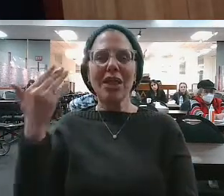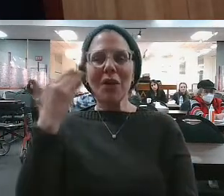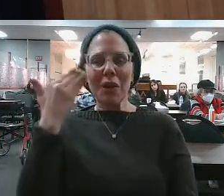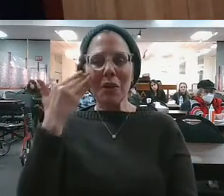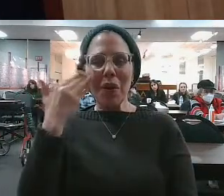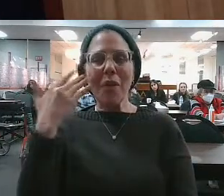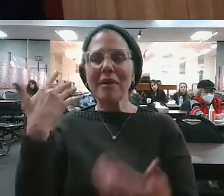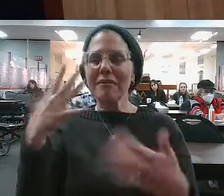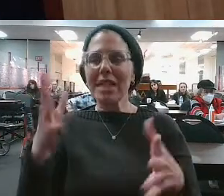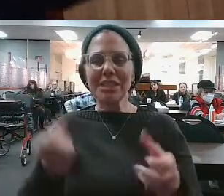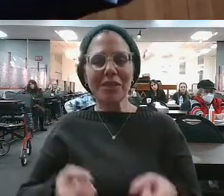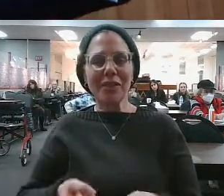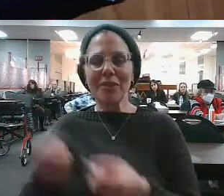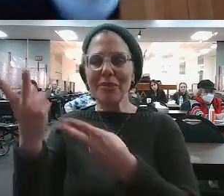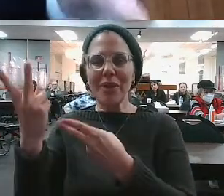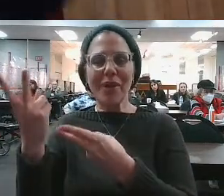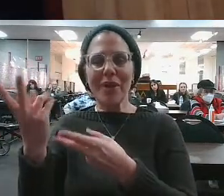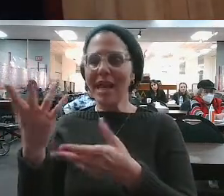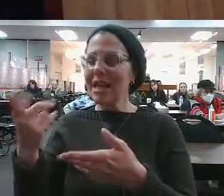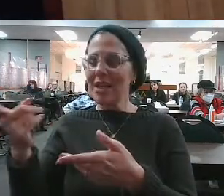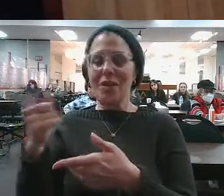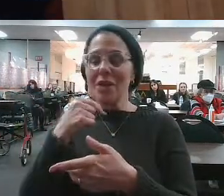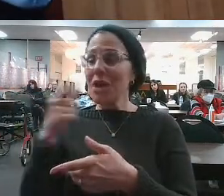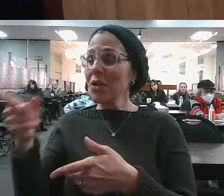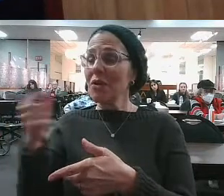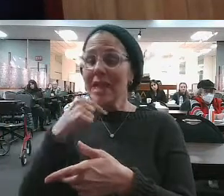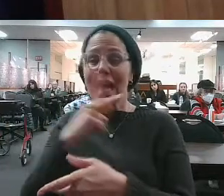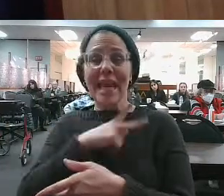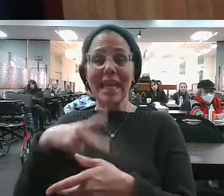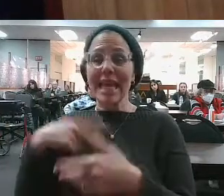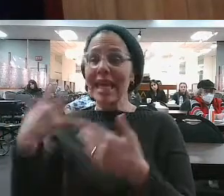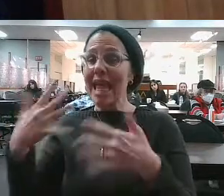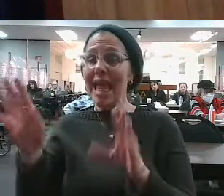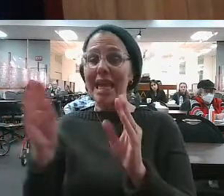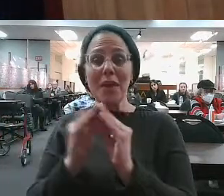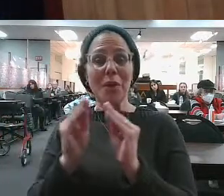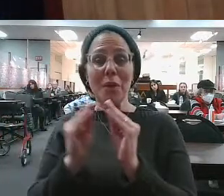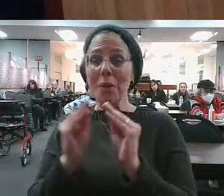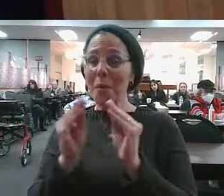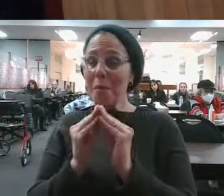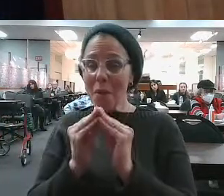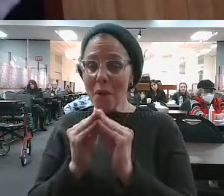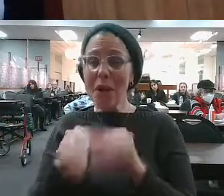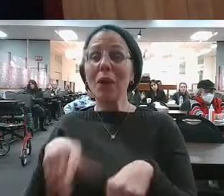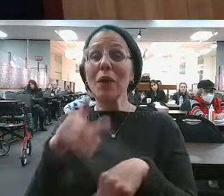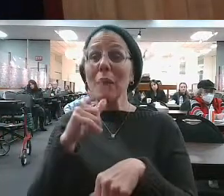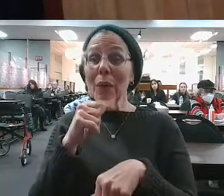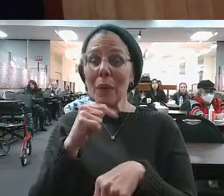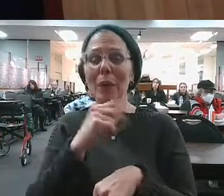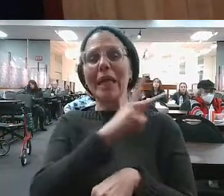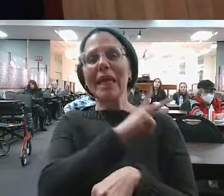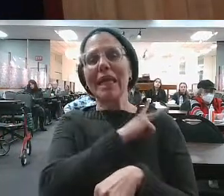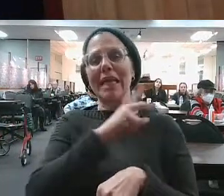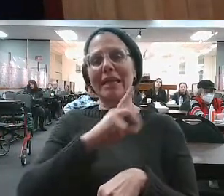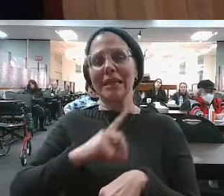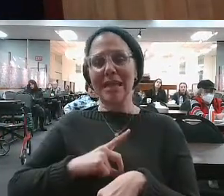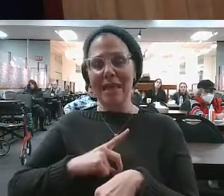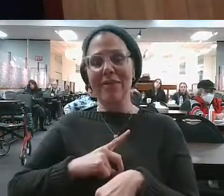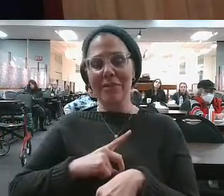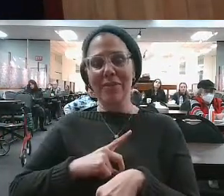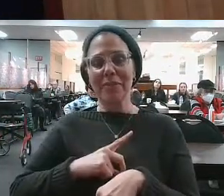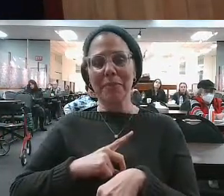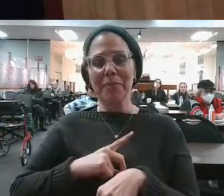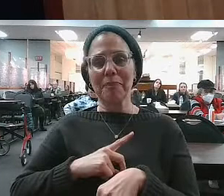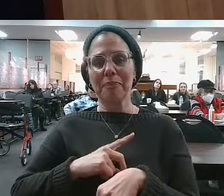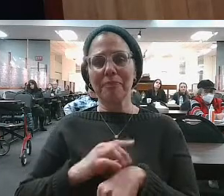he's been deposed. He didn't kill out HaMelech. Shmuel said, your monarchy is over. Your son, Yonah's son, is not going to inherit. Sha'ol was a big tzaddik,